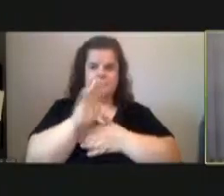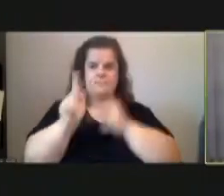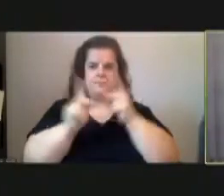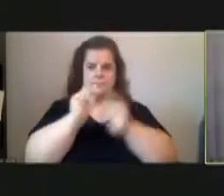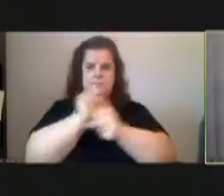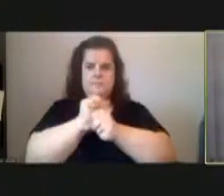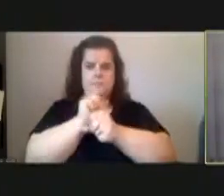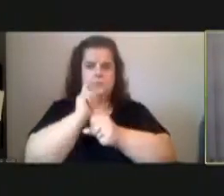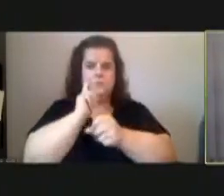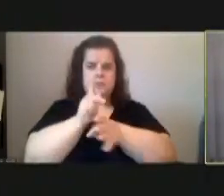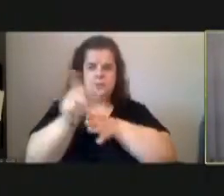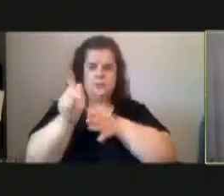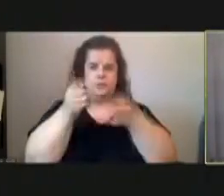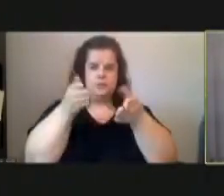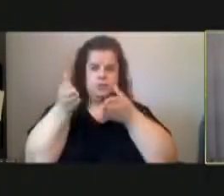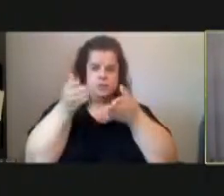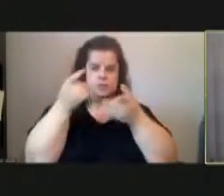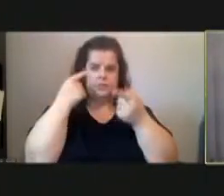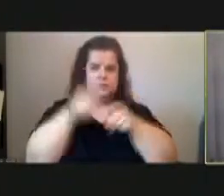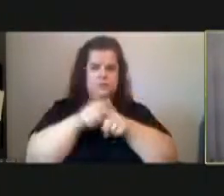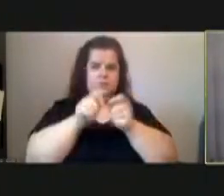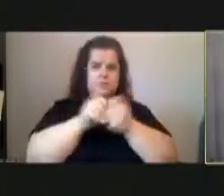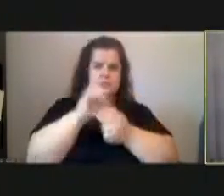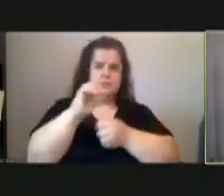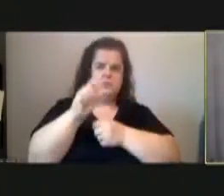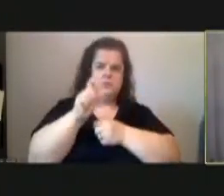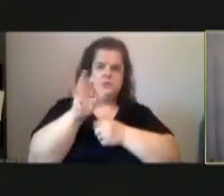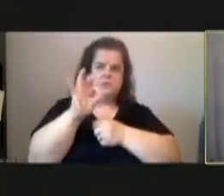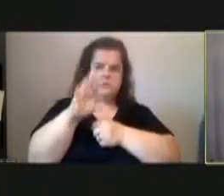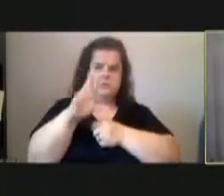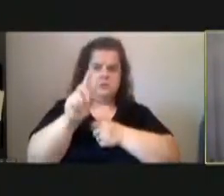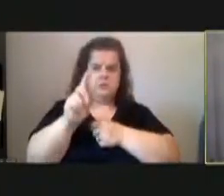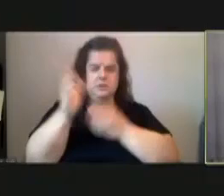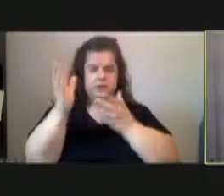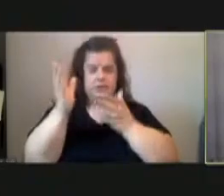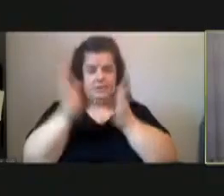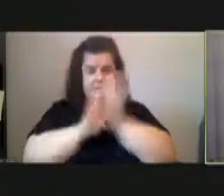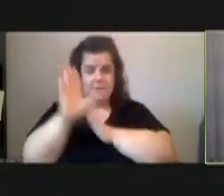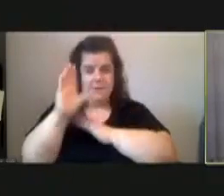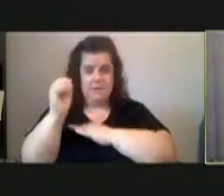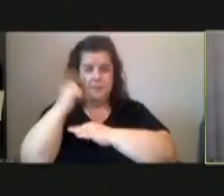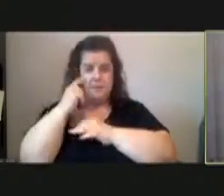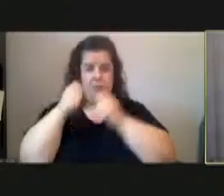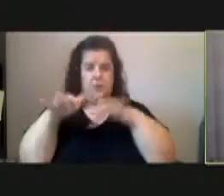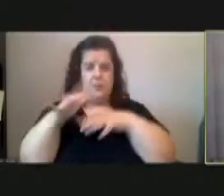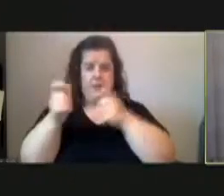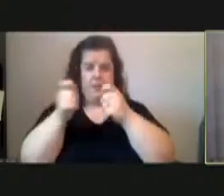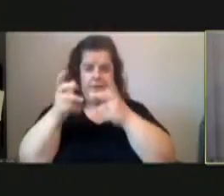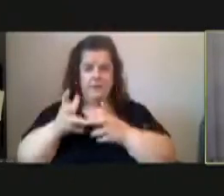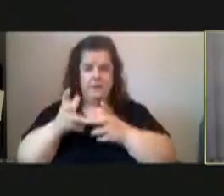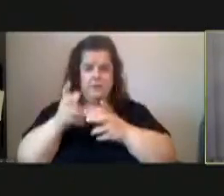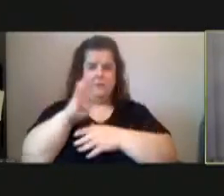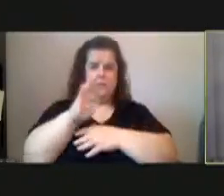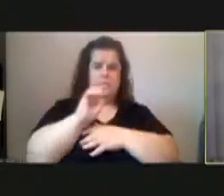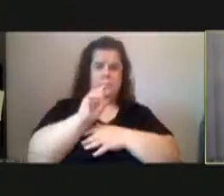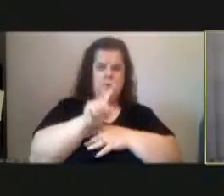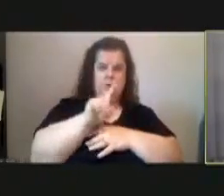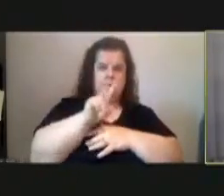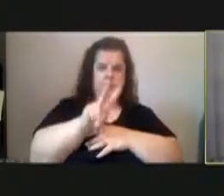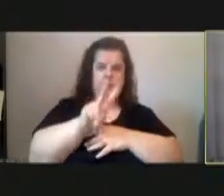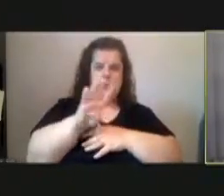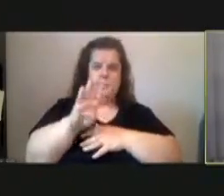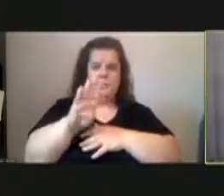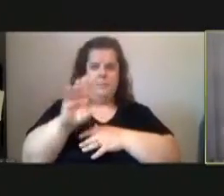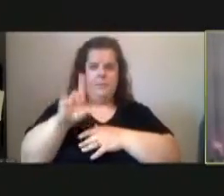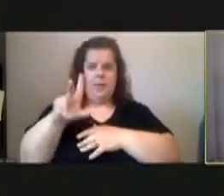professional services agreement with oxford development company to service property manager for 412 bullard of the allies um